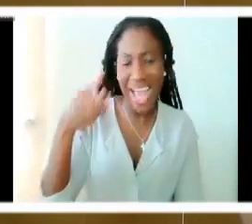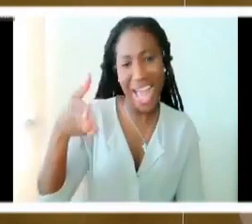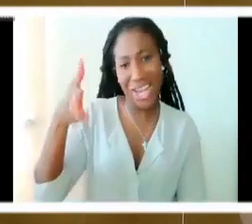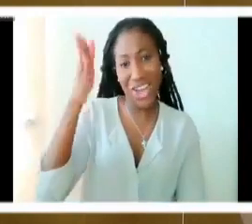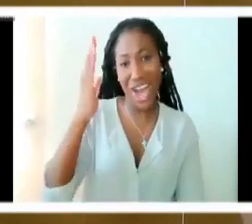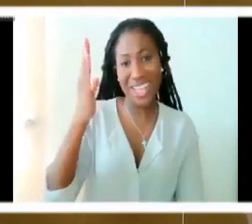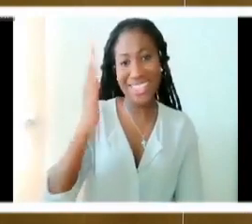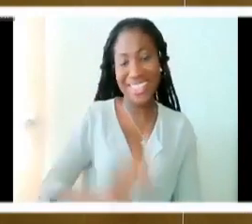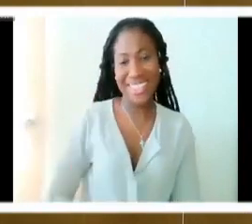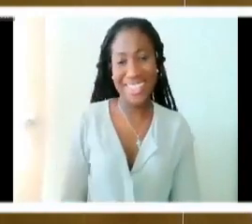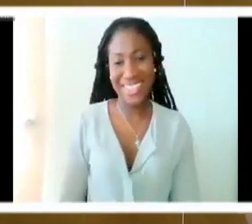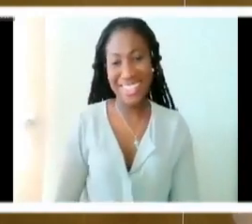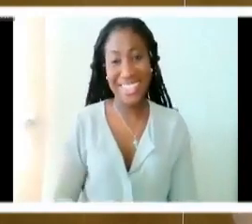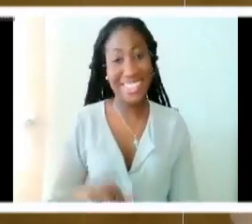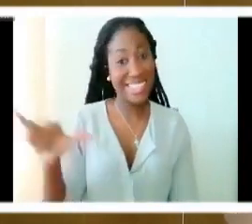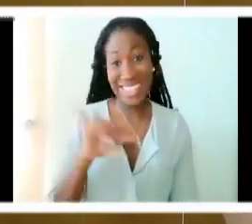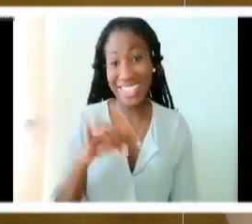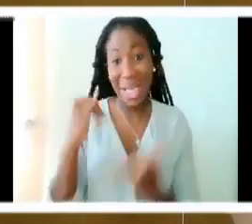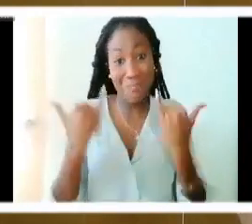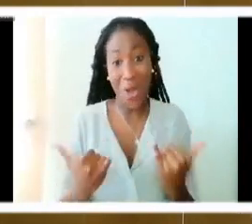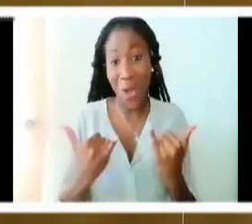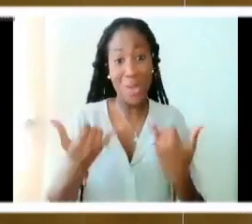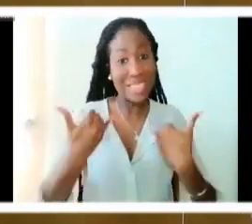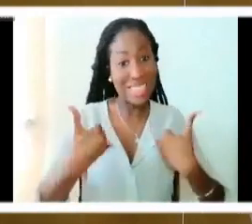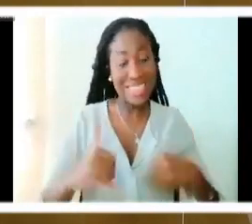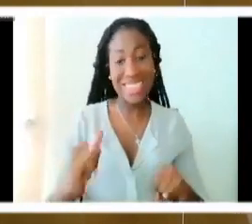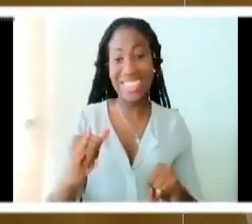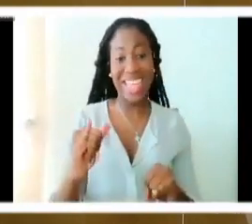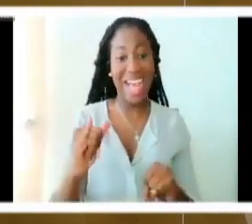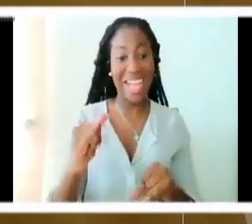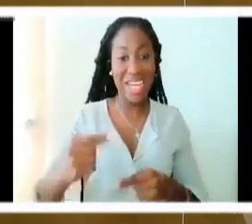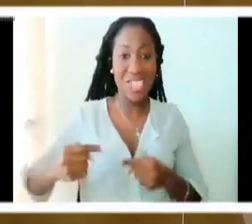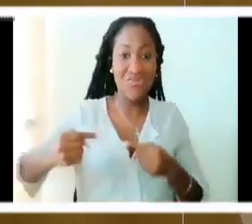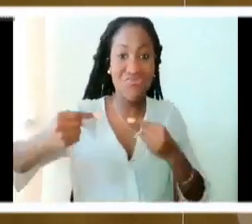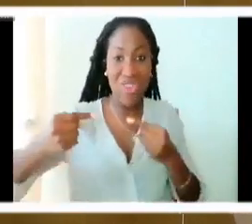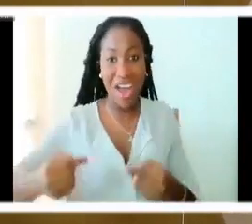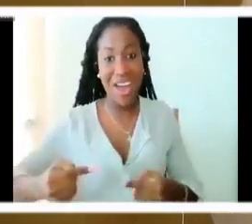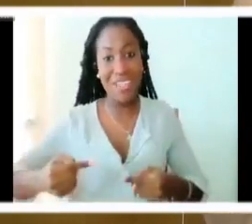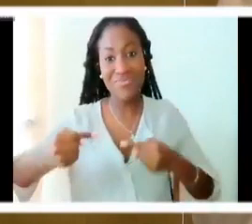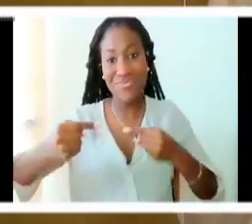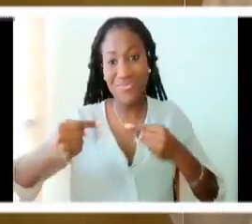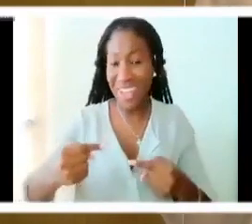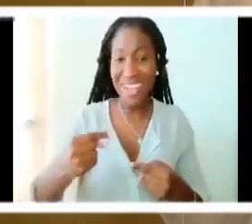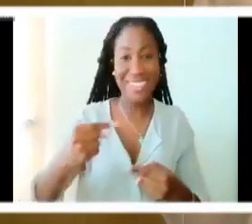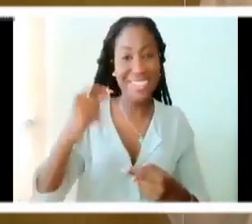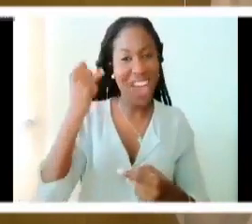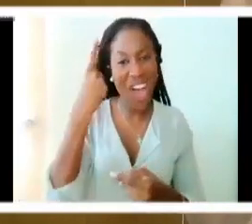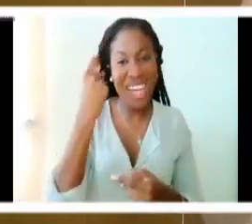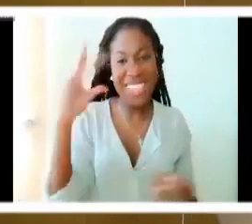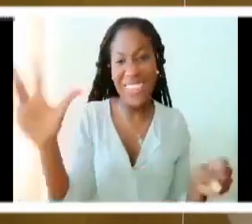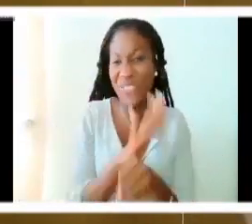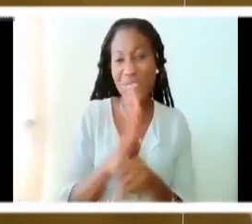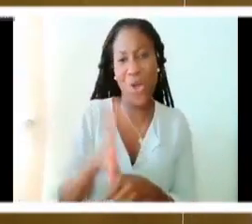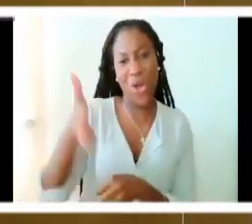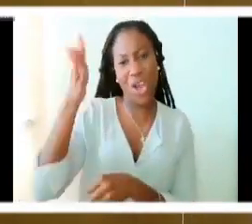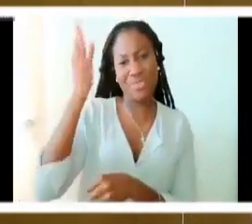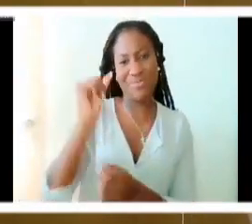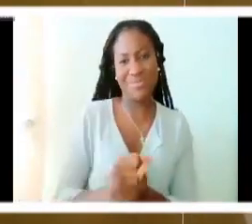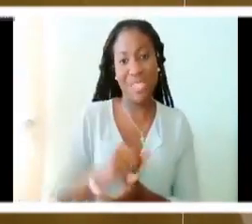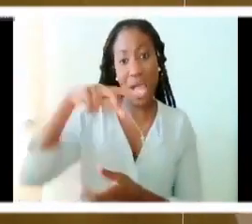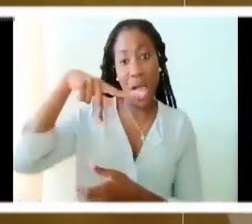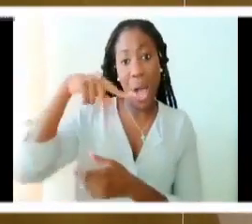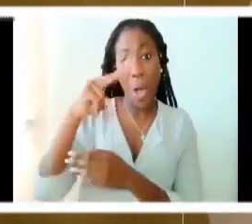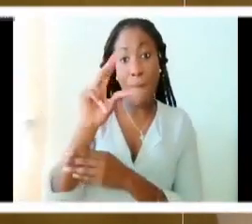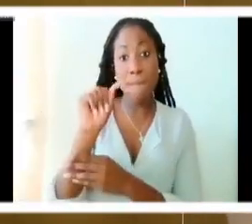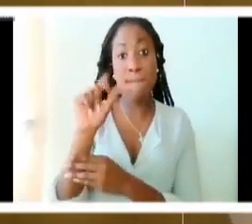today we too struggle to come to understand this God. Paul says everyone moved by the Spirit